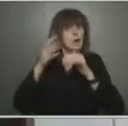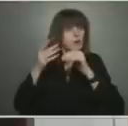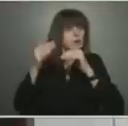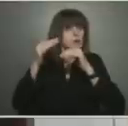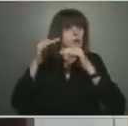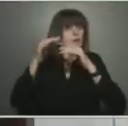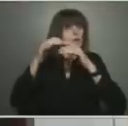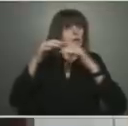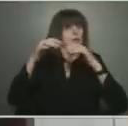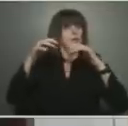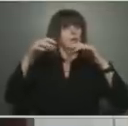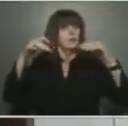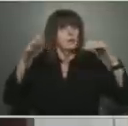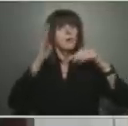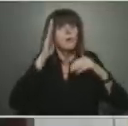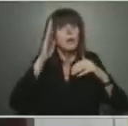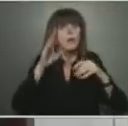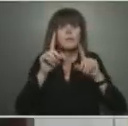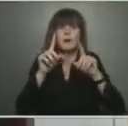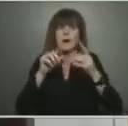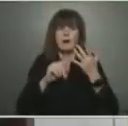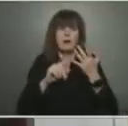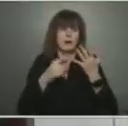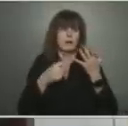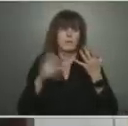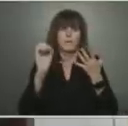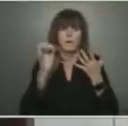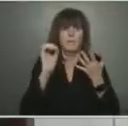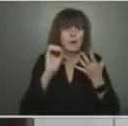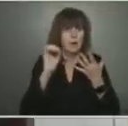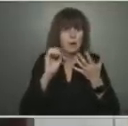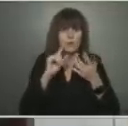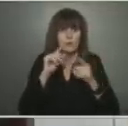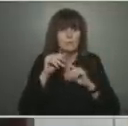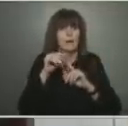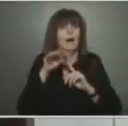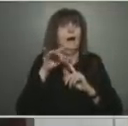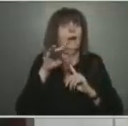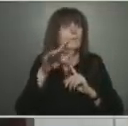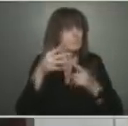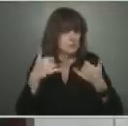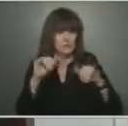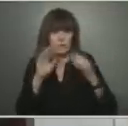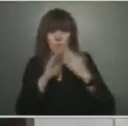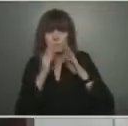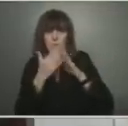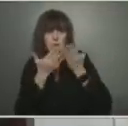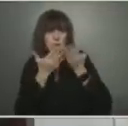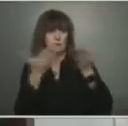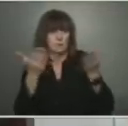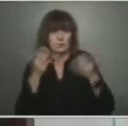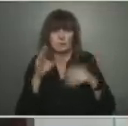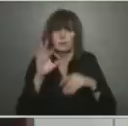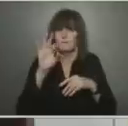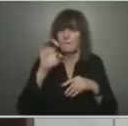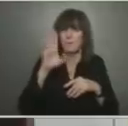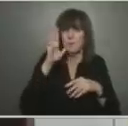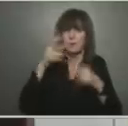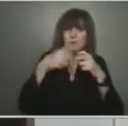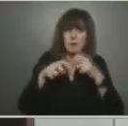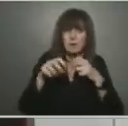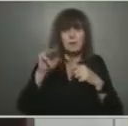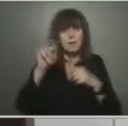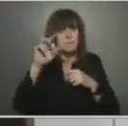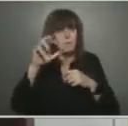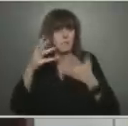it will be a difficult February, but it'll be a better March. And as we head into the spring, I do hope it'll be much less risk